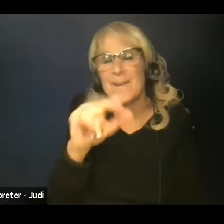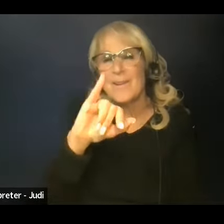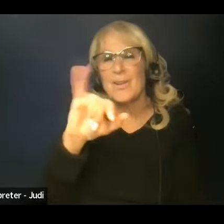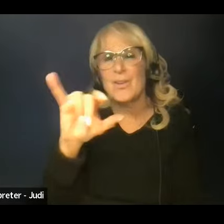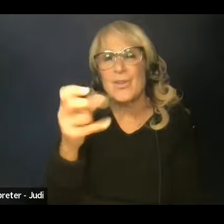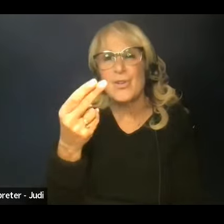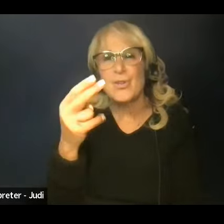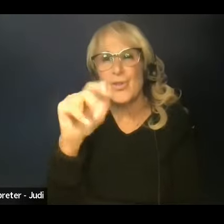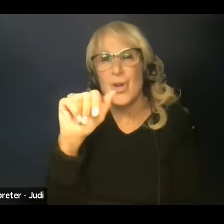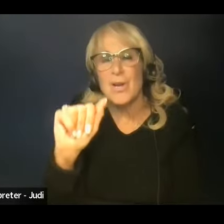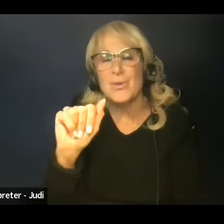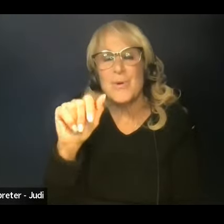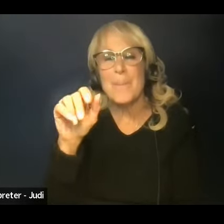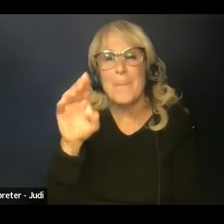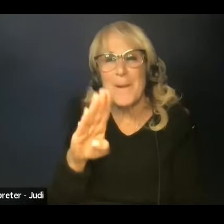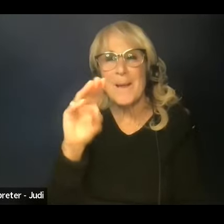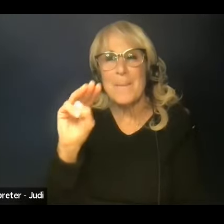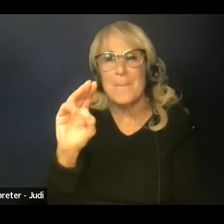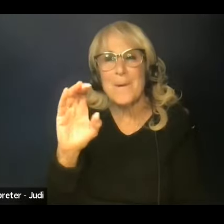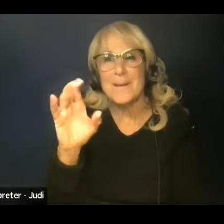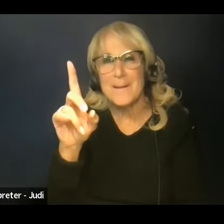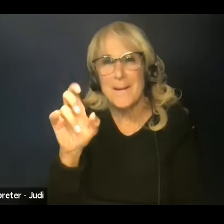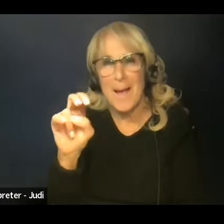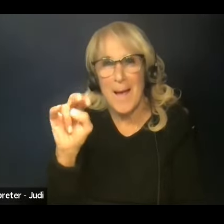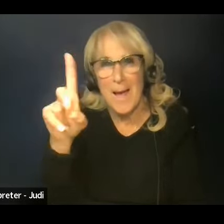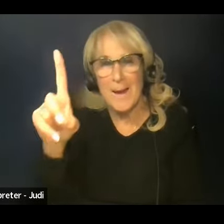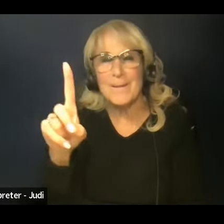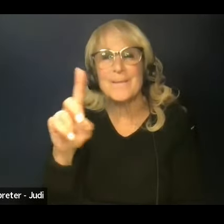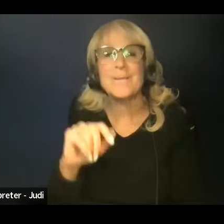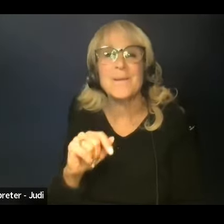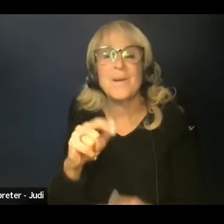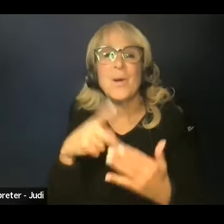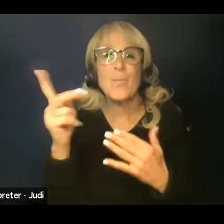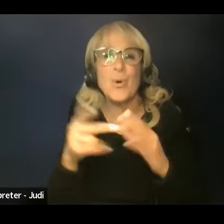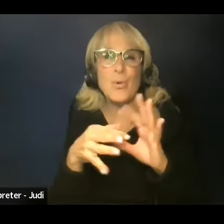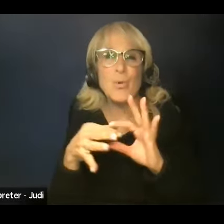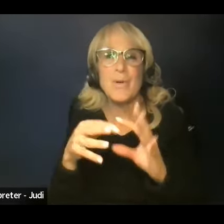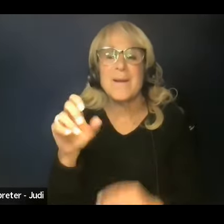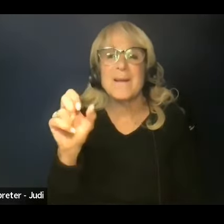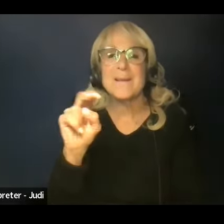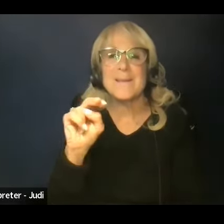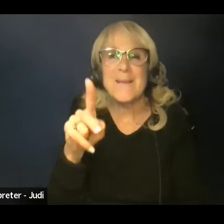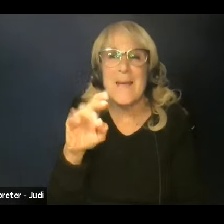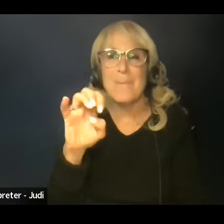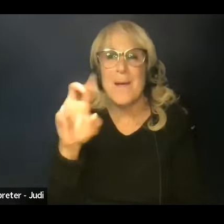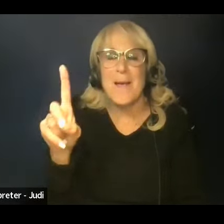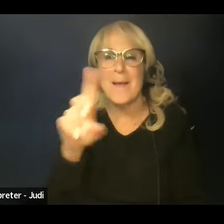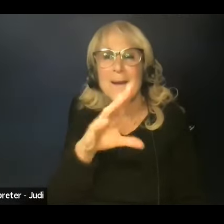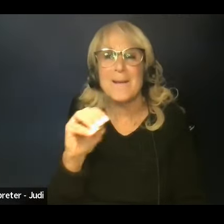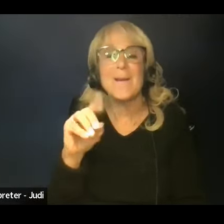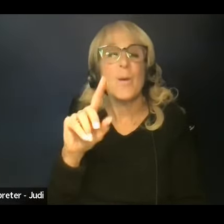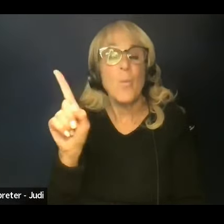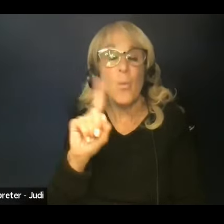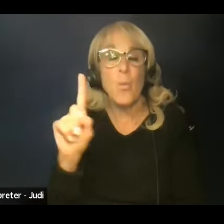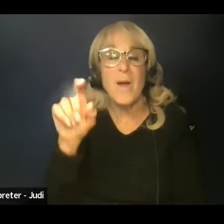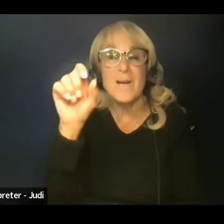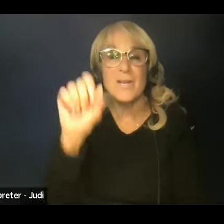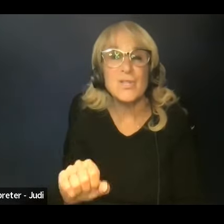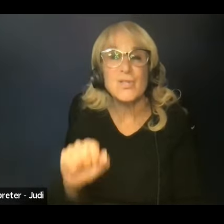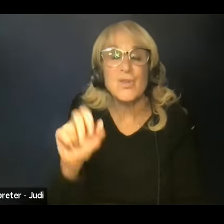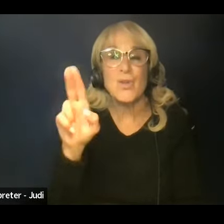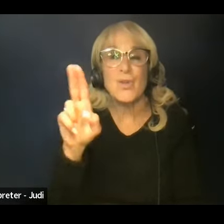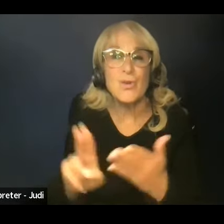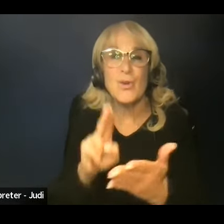McDonald, MPA, Nutrition Education Programs Coordinator, SNAP-Ed, and FNEP Director at the Southern University Agriculture